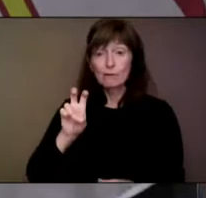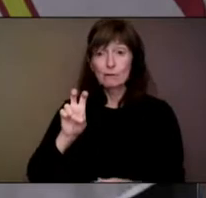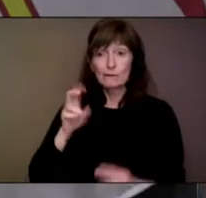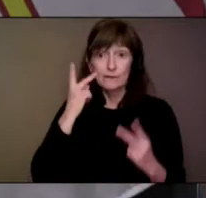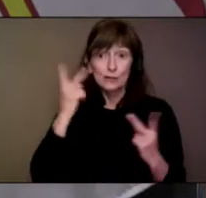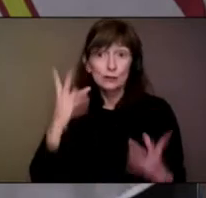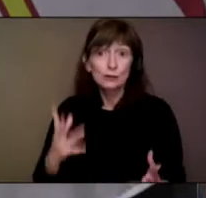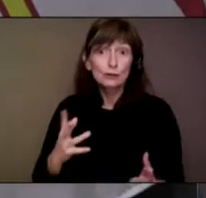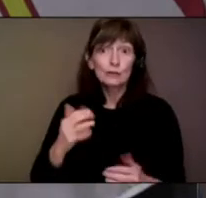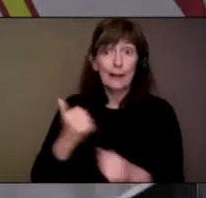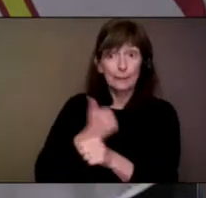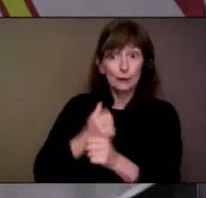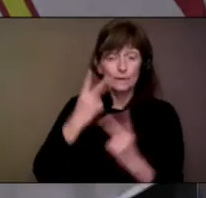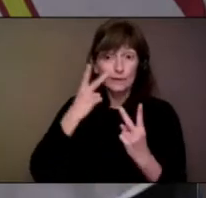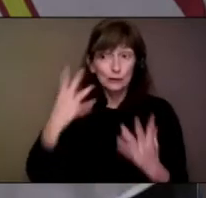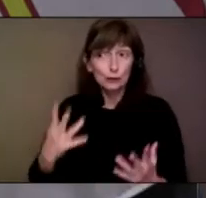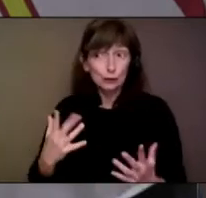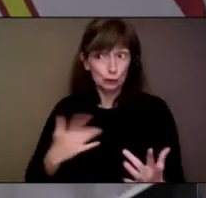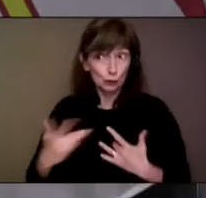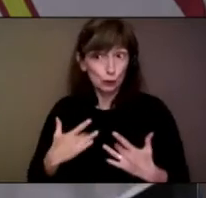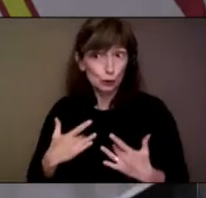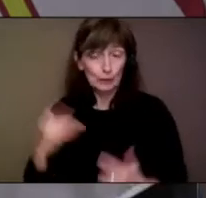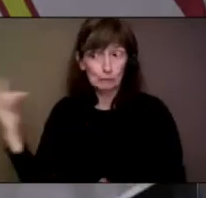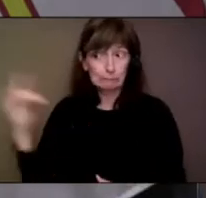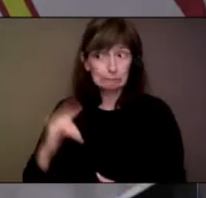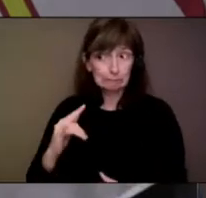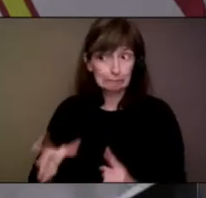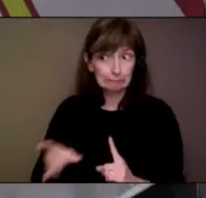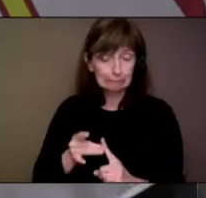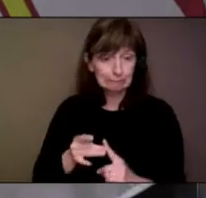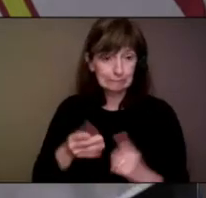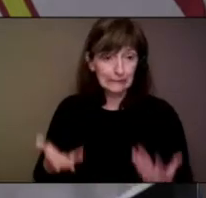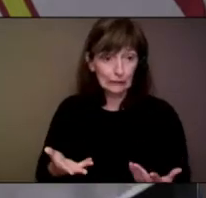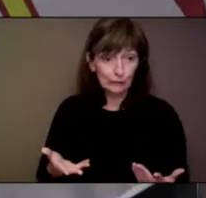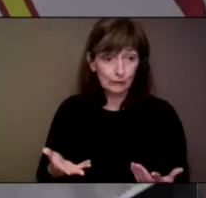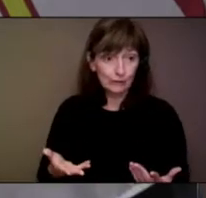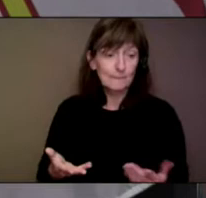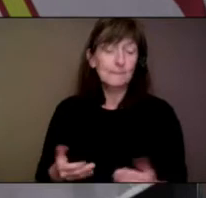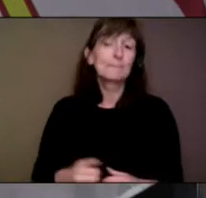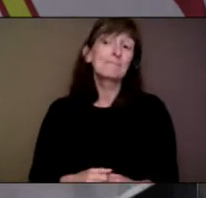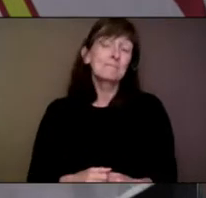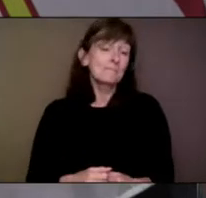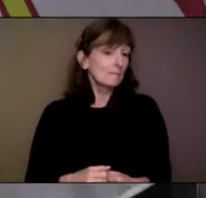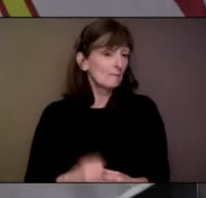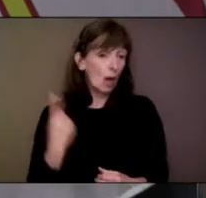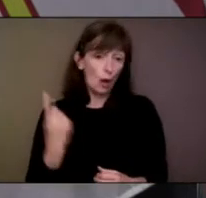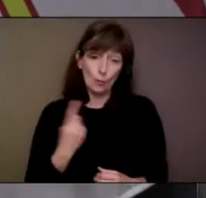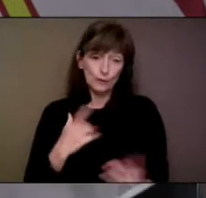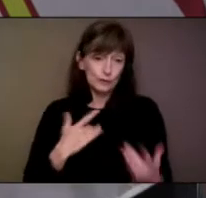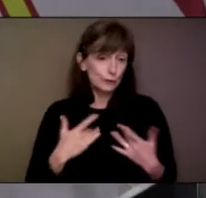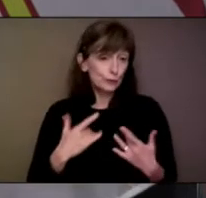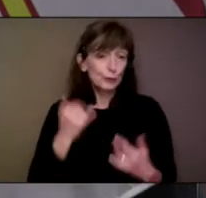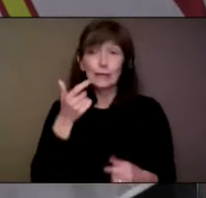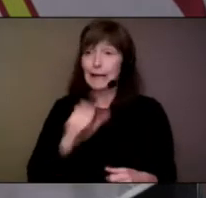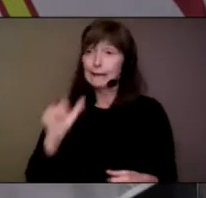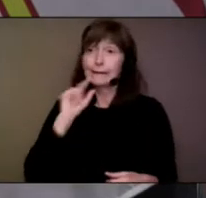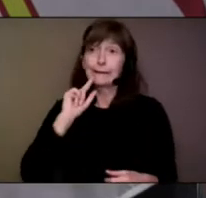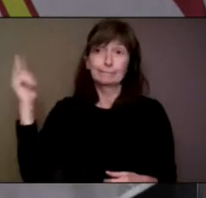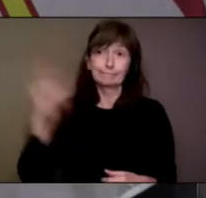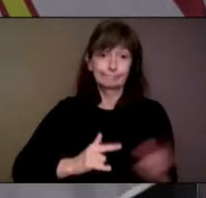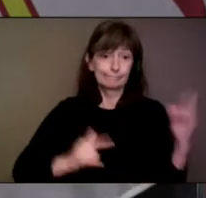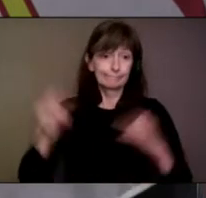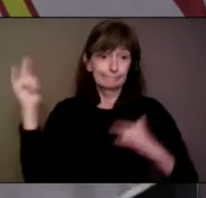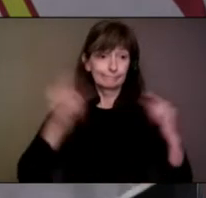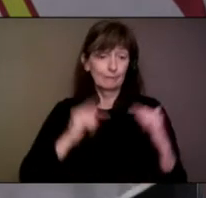Well, we always are concerned that any cases elsewhere may make their way here, but we're watching it very closely. We're, you know, really